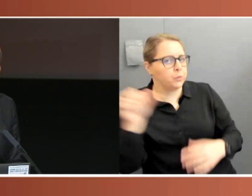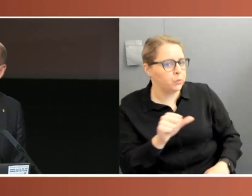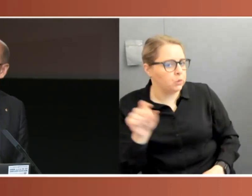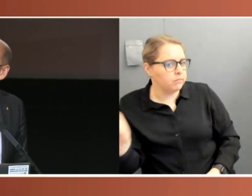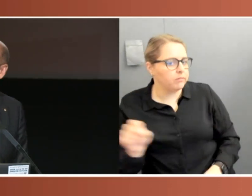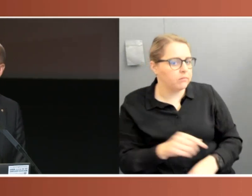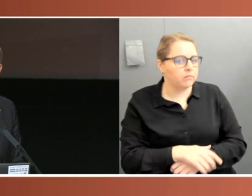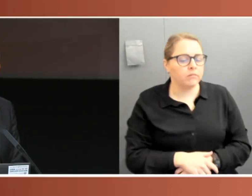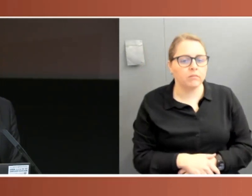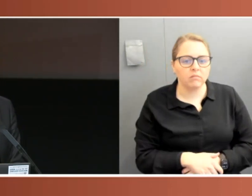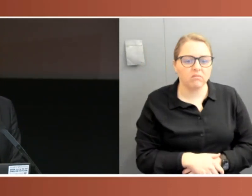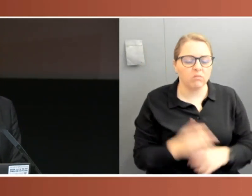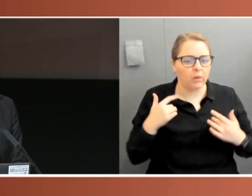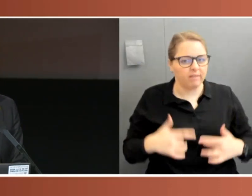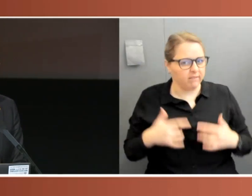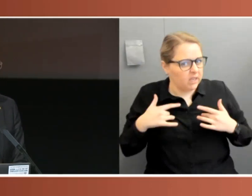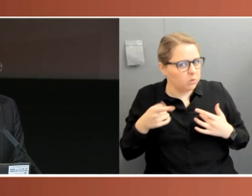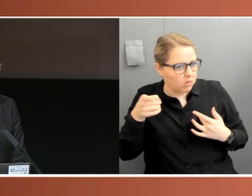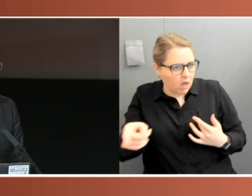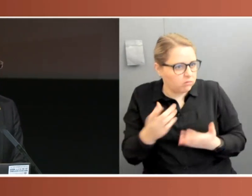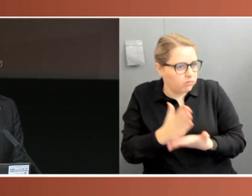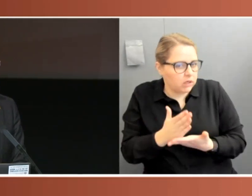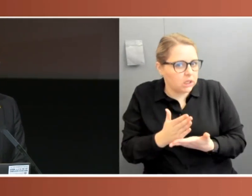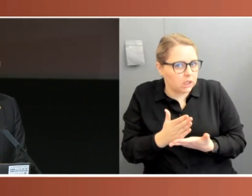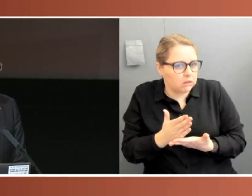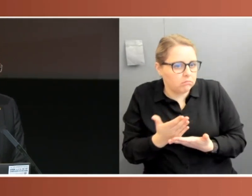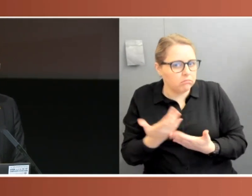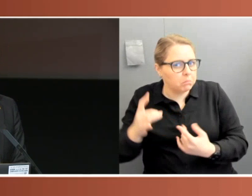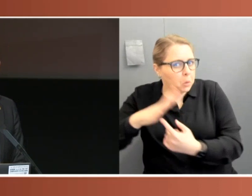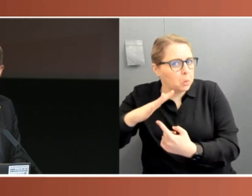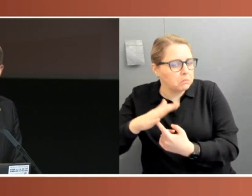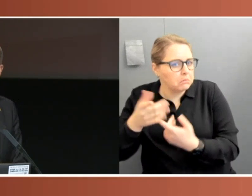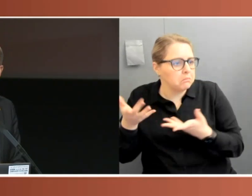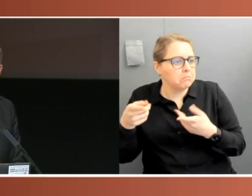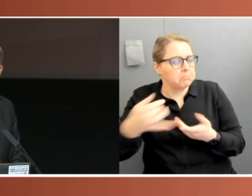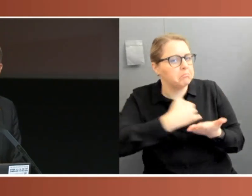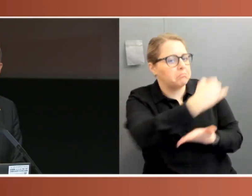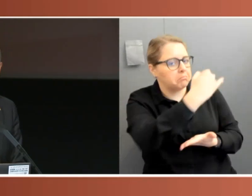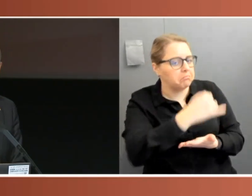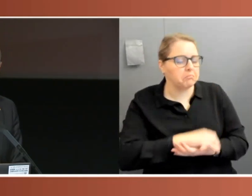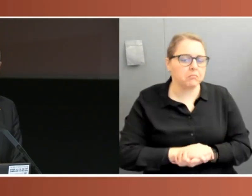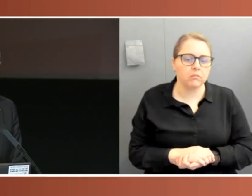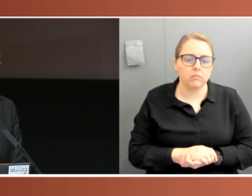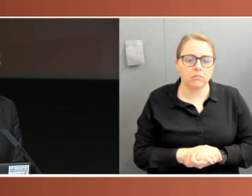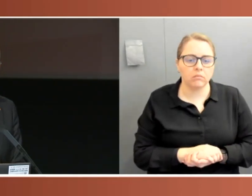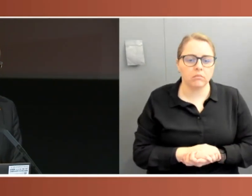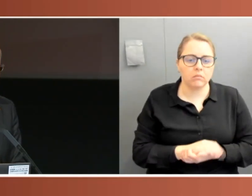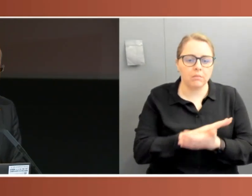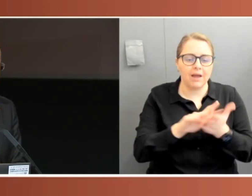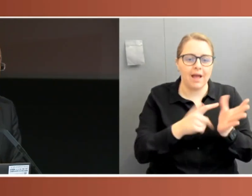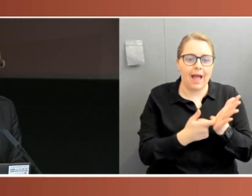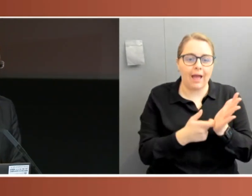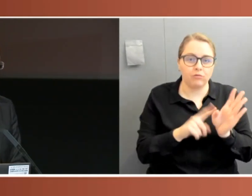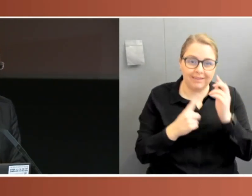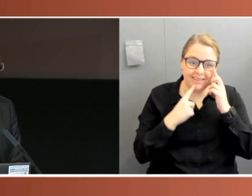a very basic, important facet of democracy. And indeed, the Senate committee that Harry mentioned to essentially said that, in recognising the